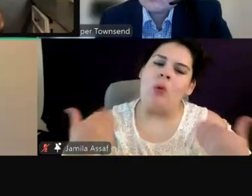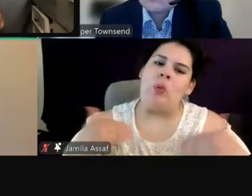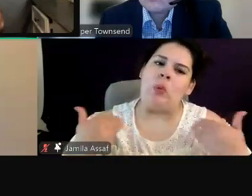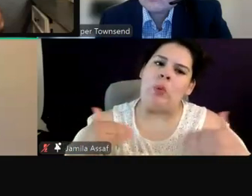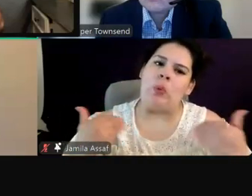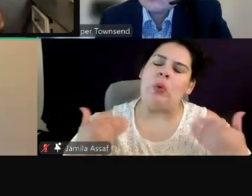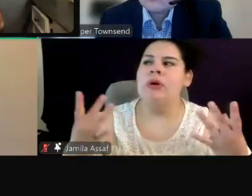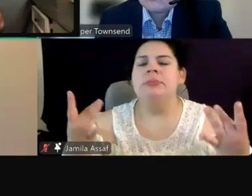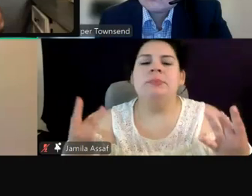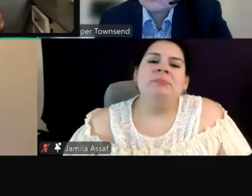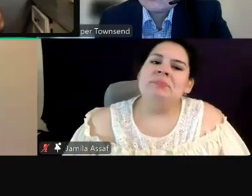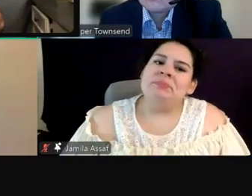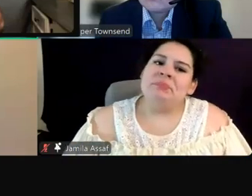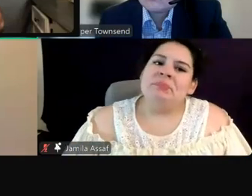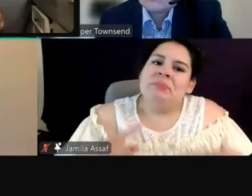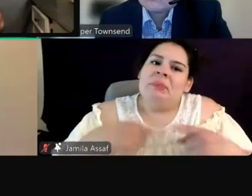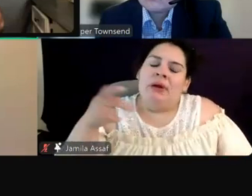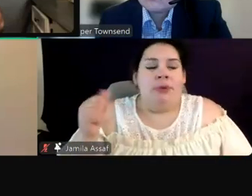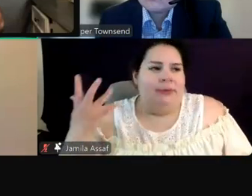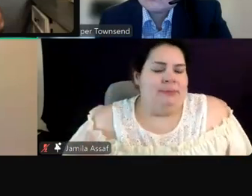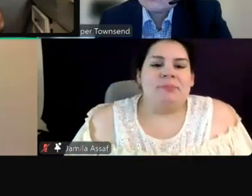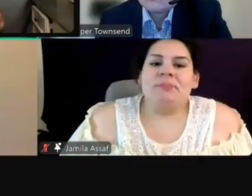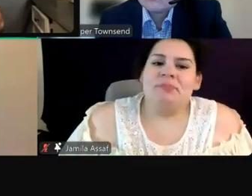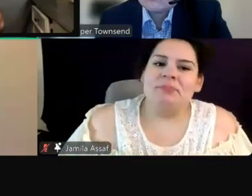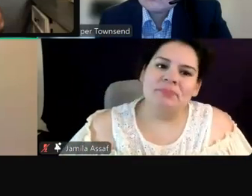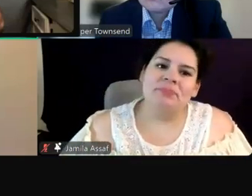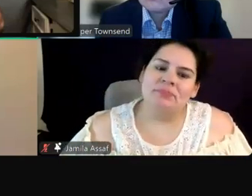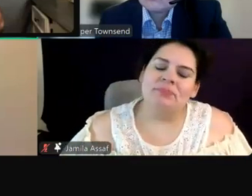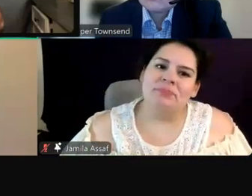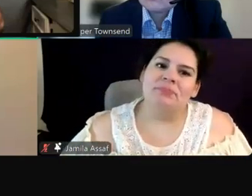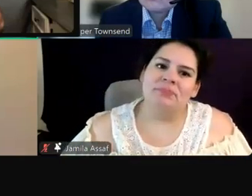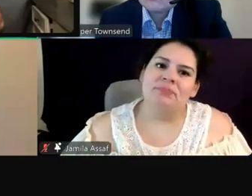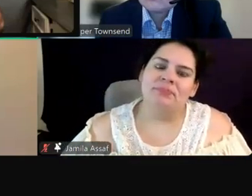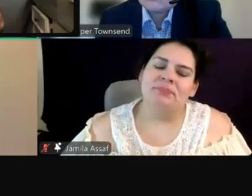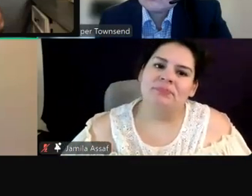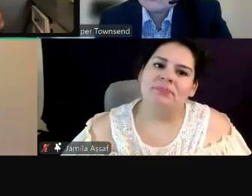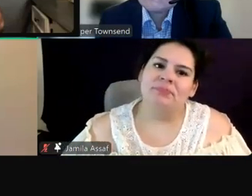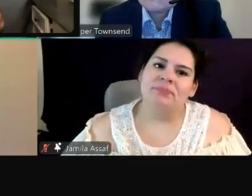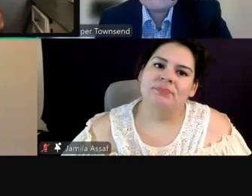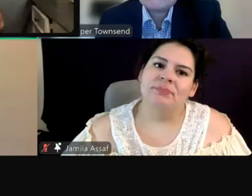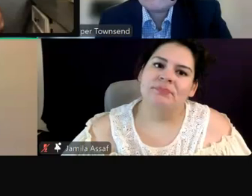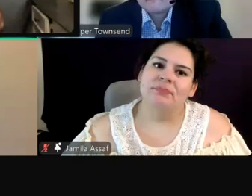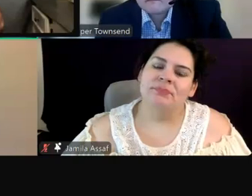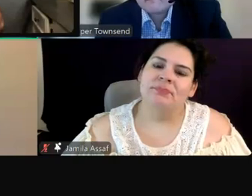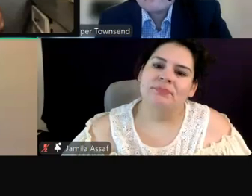And she actually calls me her mother now, not her daughter. It's just a very sad situation.